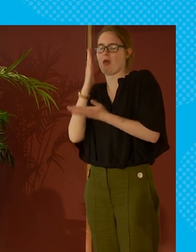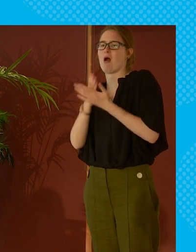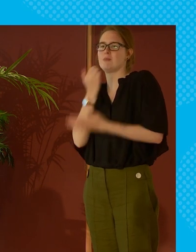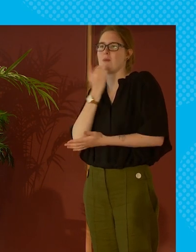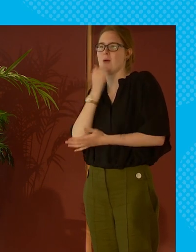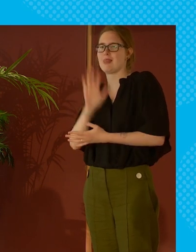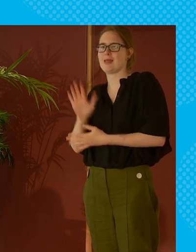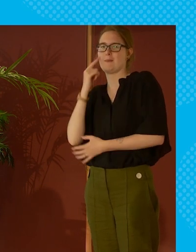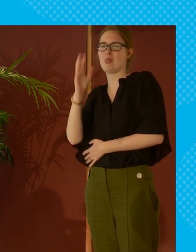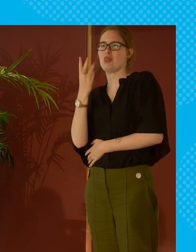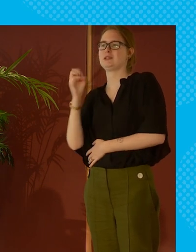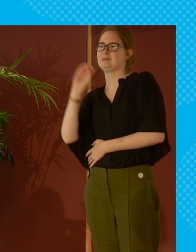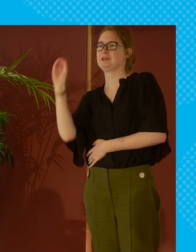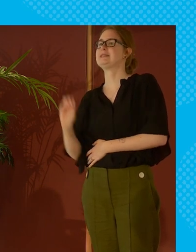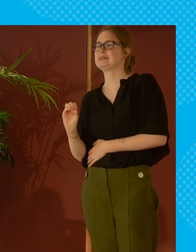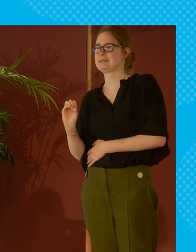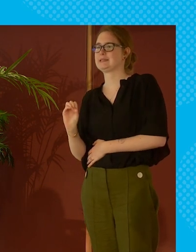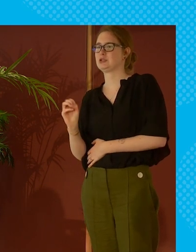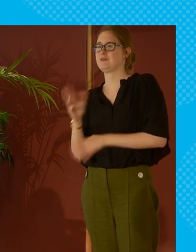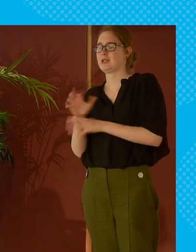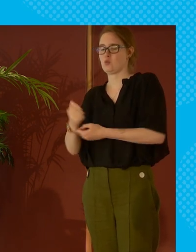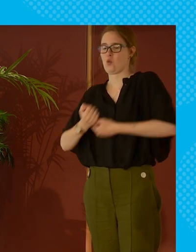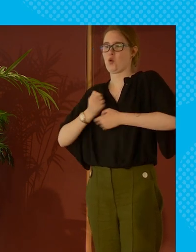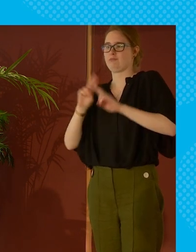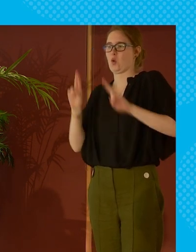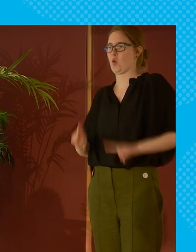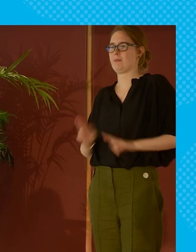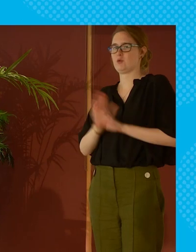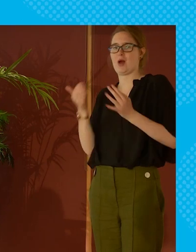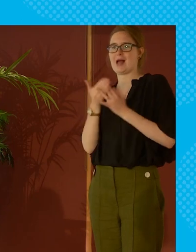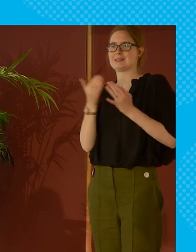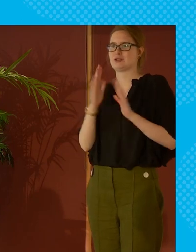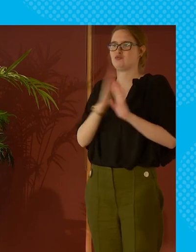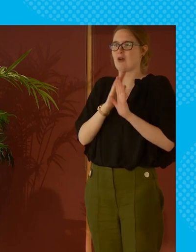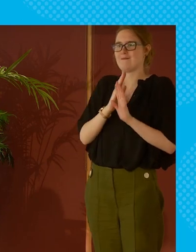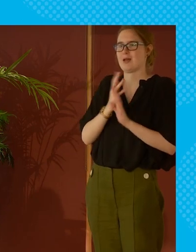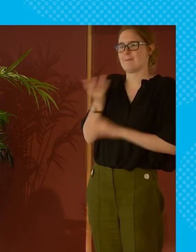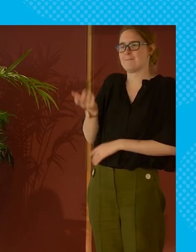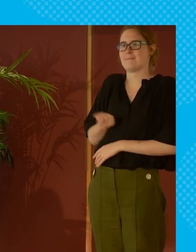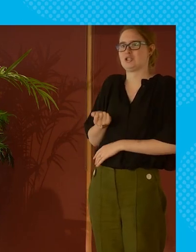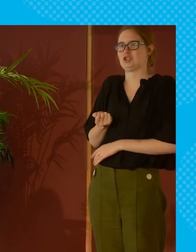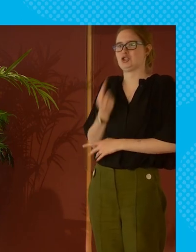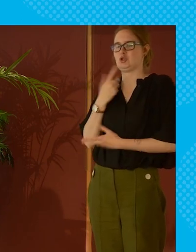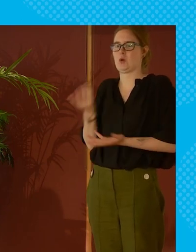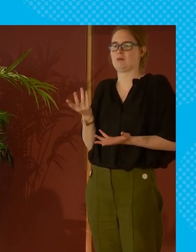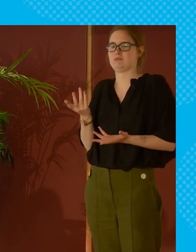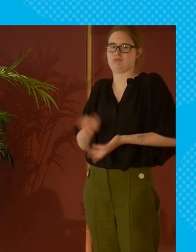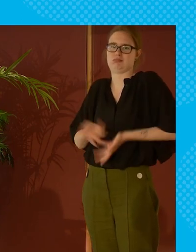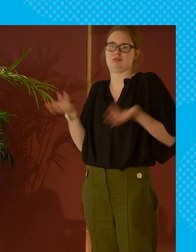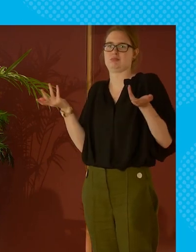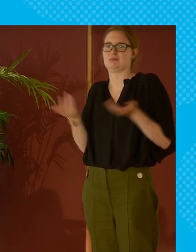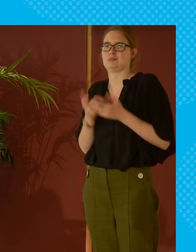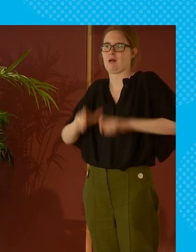can't remember the exact number but it was about 30 percent so basically if you didn't own your own home you didn't have access to a private pension you were stuffed